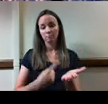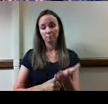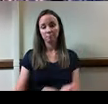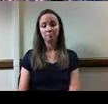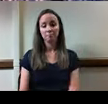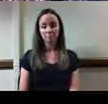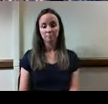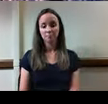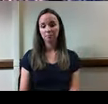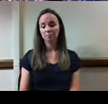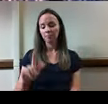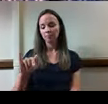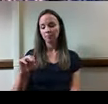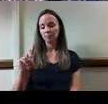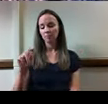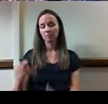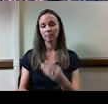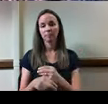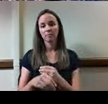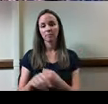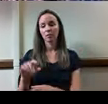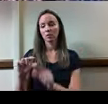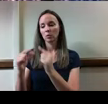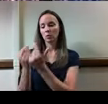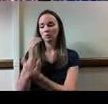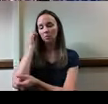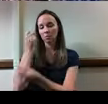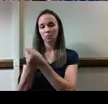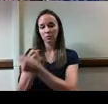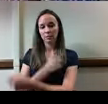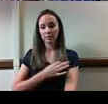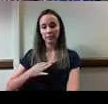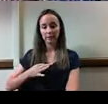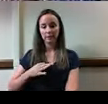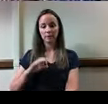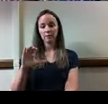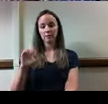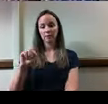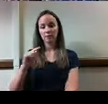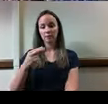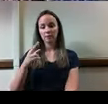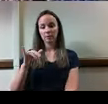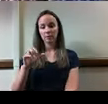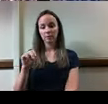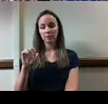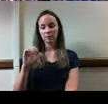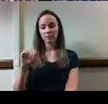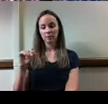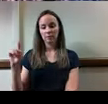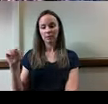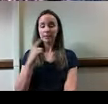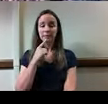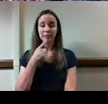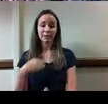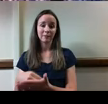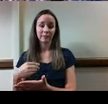Melinda Davis is adding in the support staff at the group home. Catherine Scott is adding in a funding source.